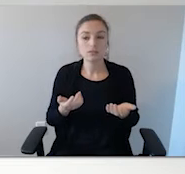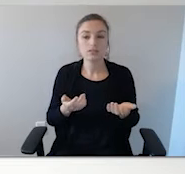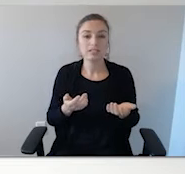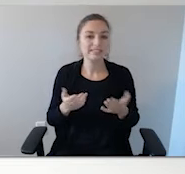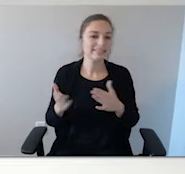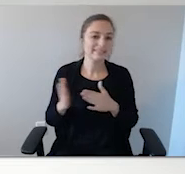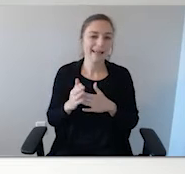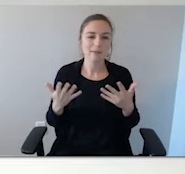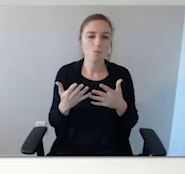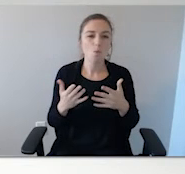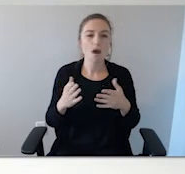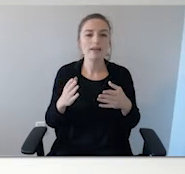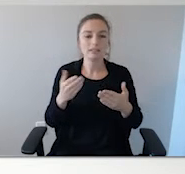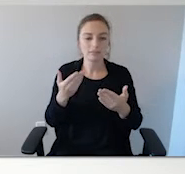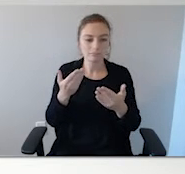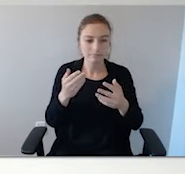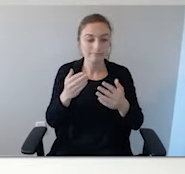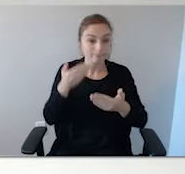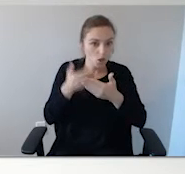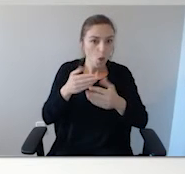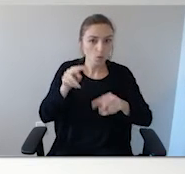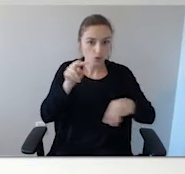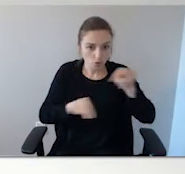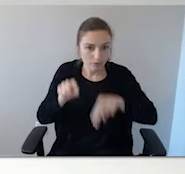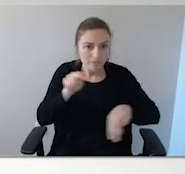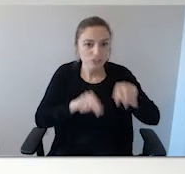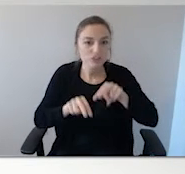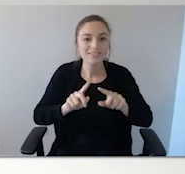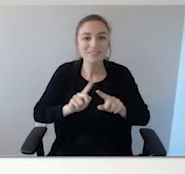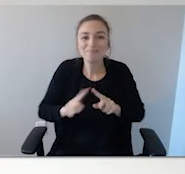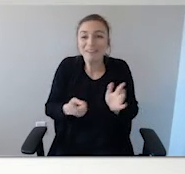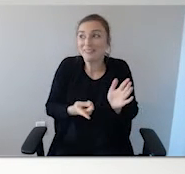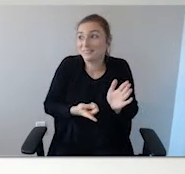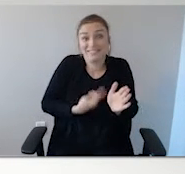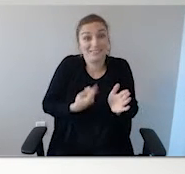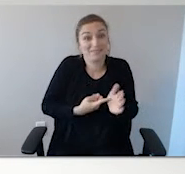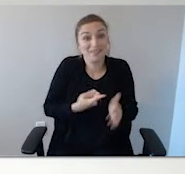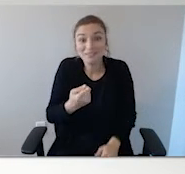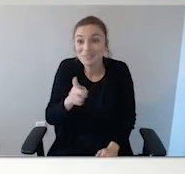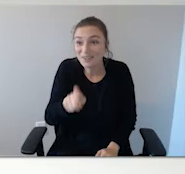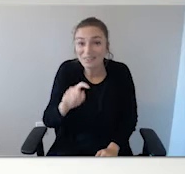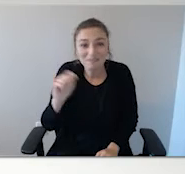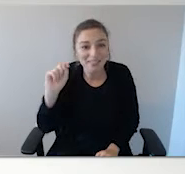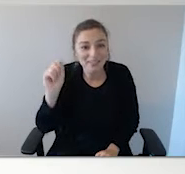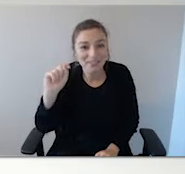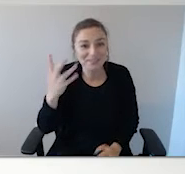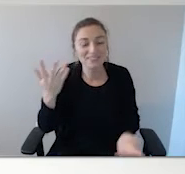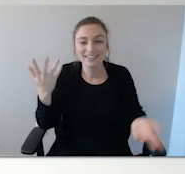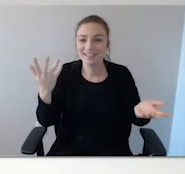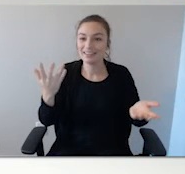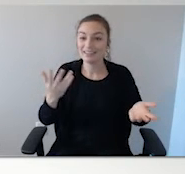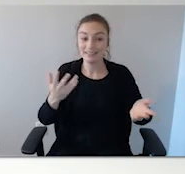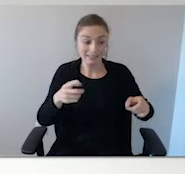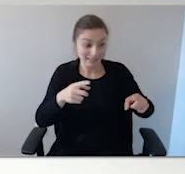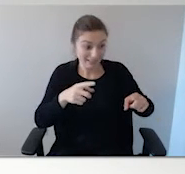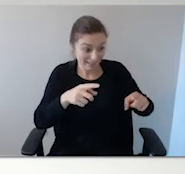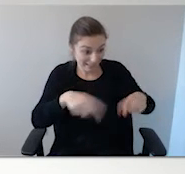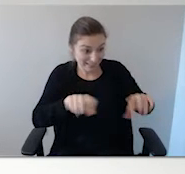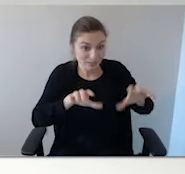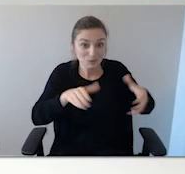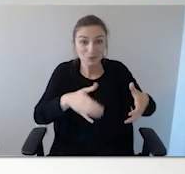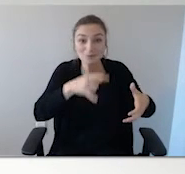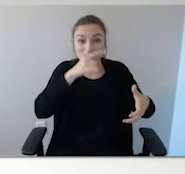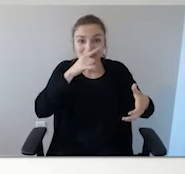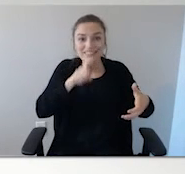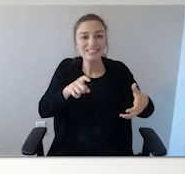that is obviously close supervision. But eventually, we all have to go to the bathroom. And these kids only